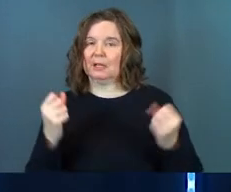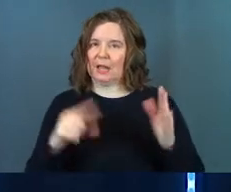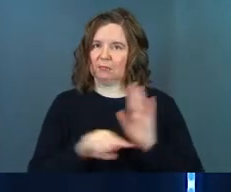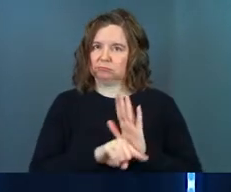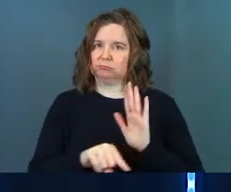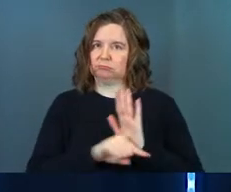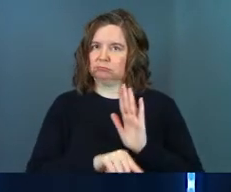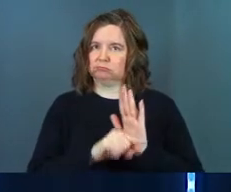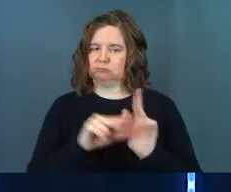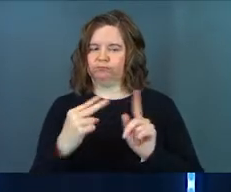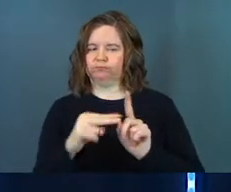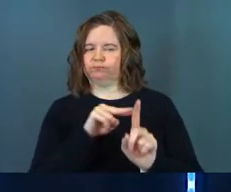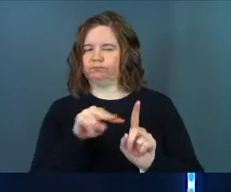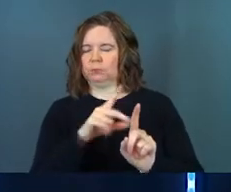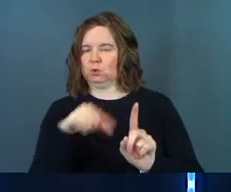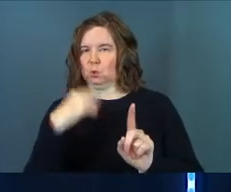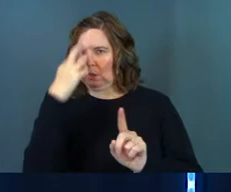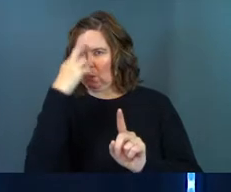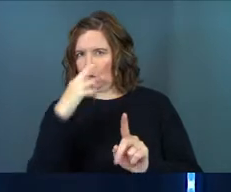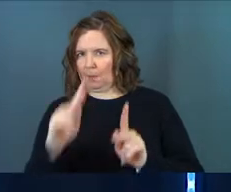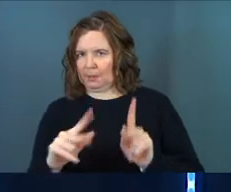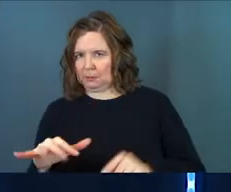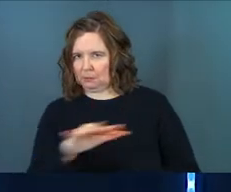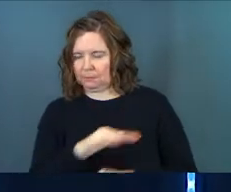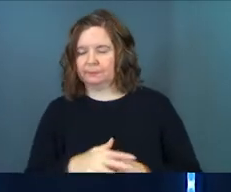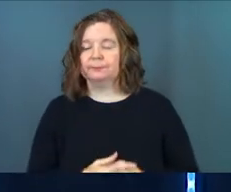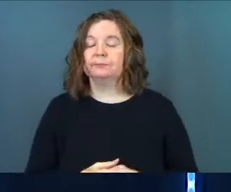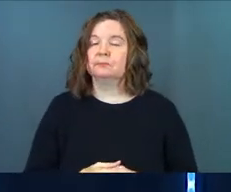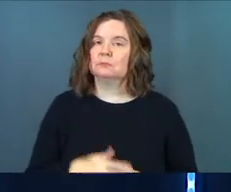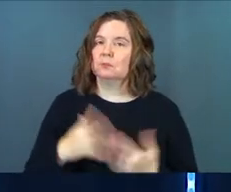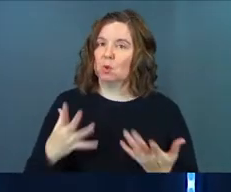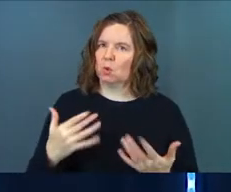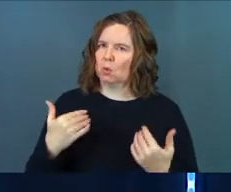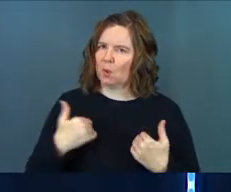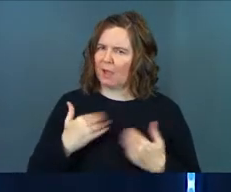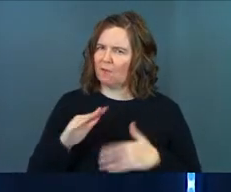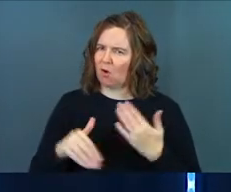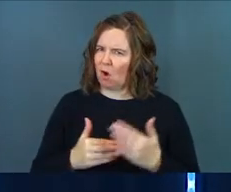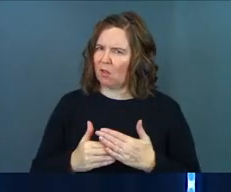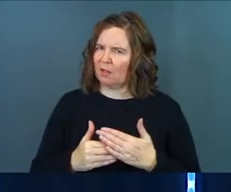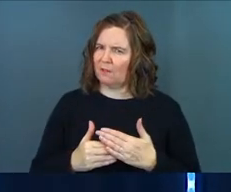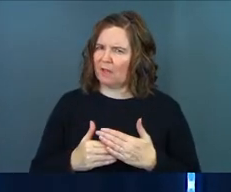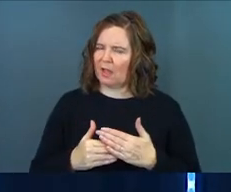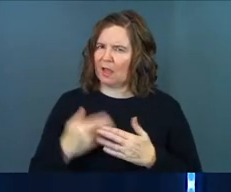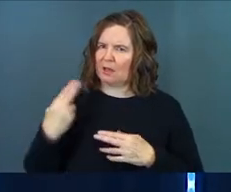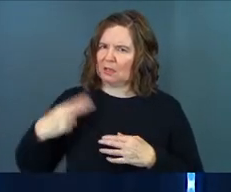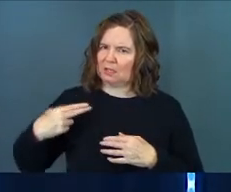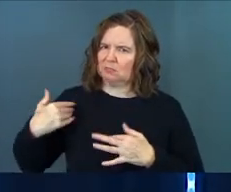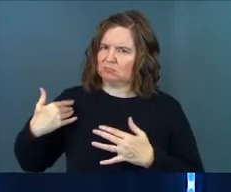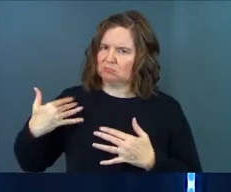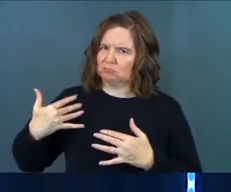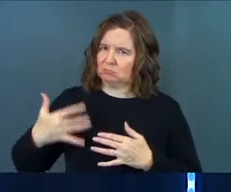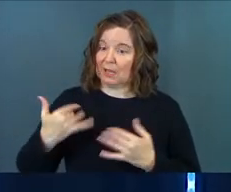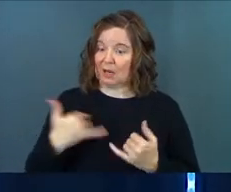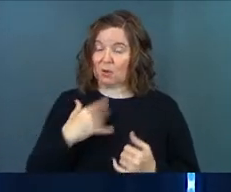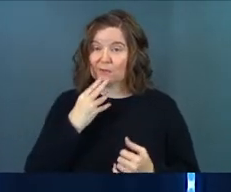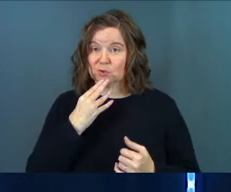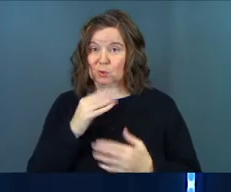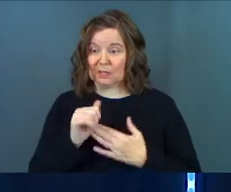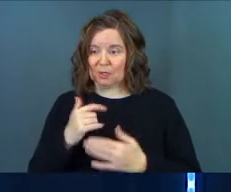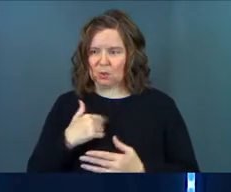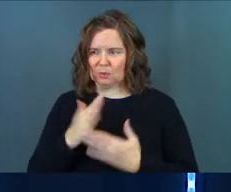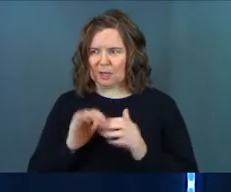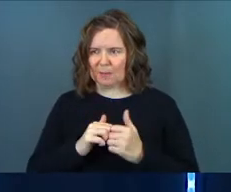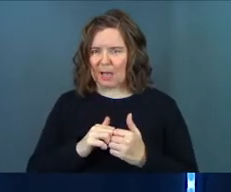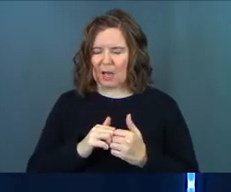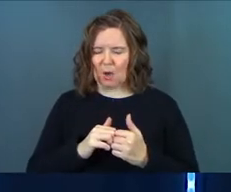lot of negativity, a lot of negative feelings toward the Romans. So you've got all that, and now you've got some Jewish leaders who